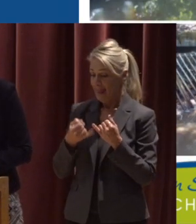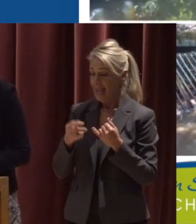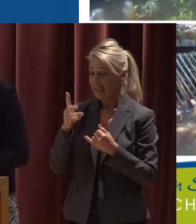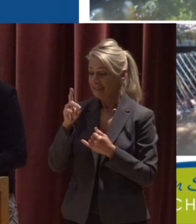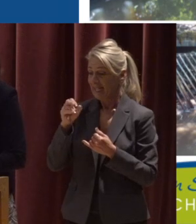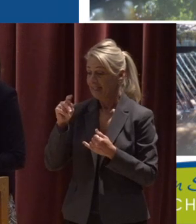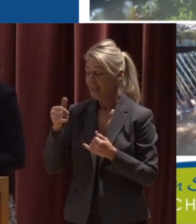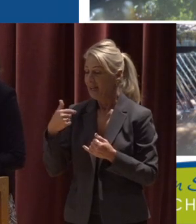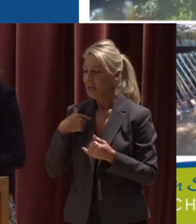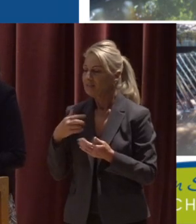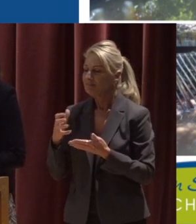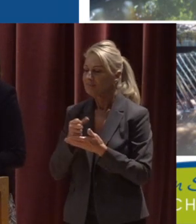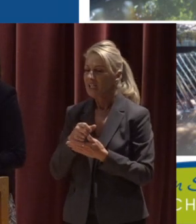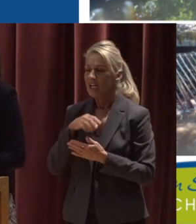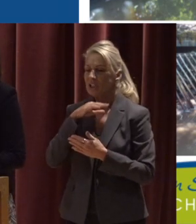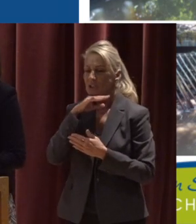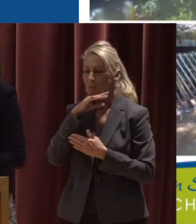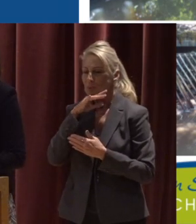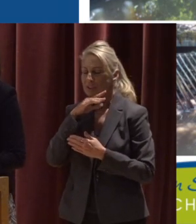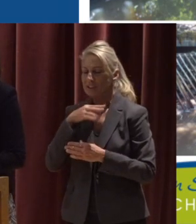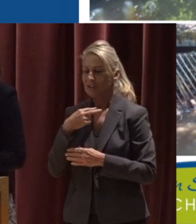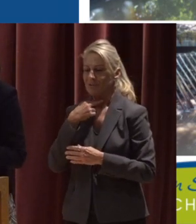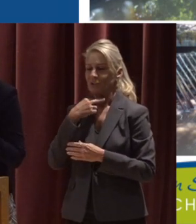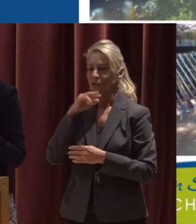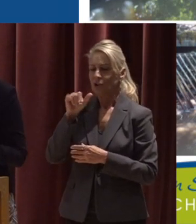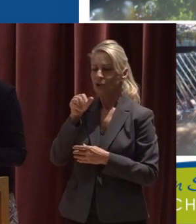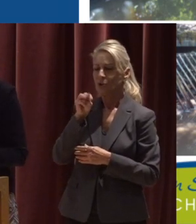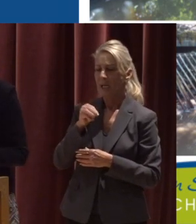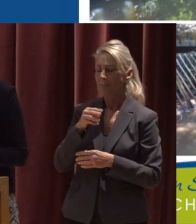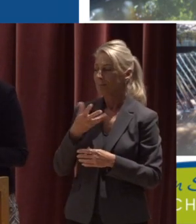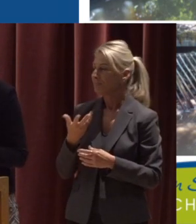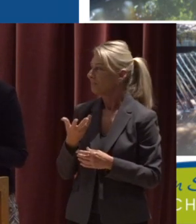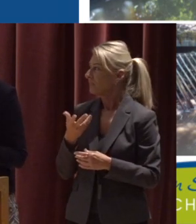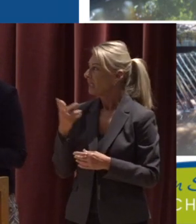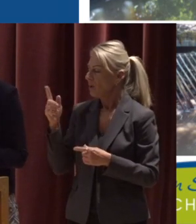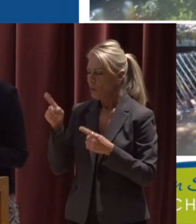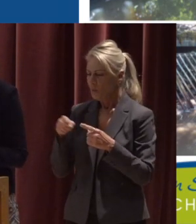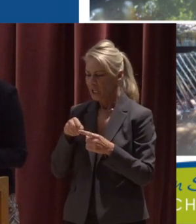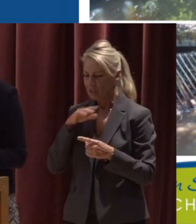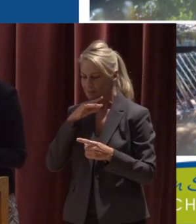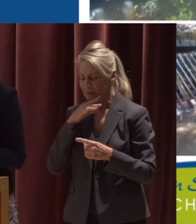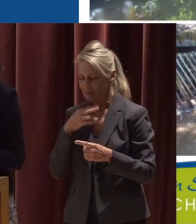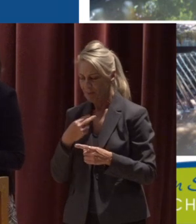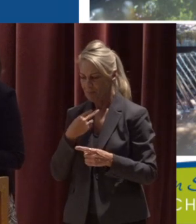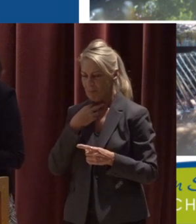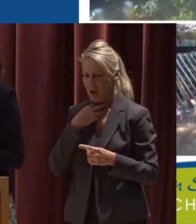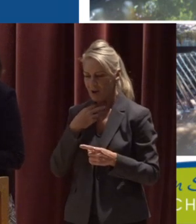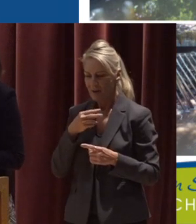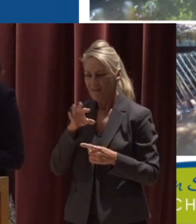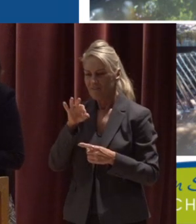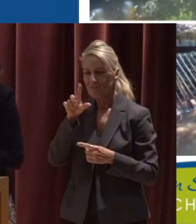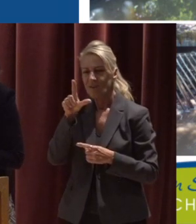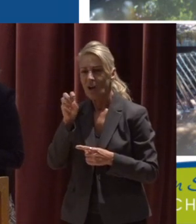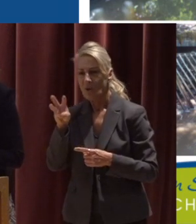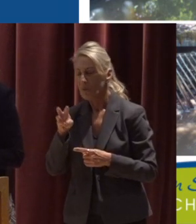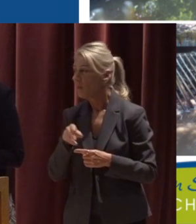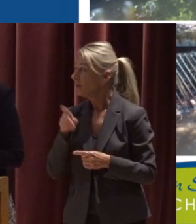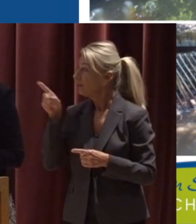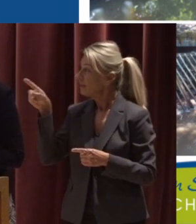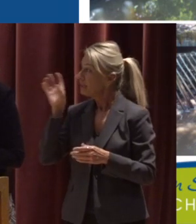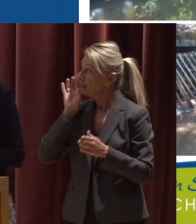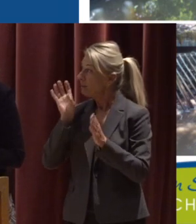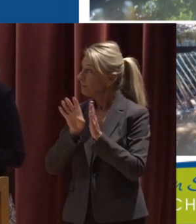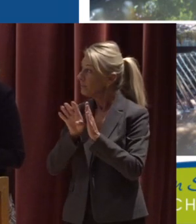collected were debris jams So debris jams as I mentioned earlier are when debris is blocking flow So this is a picture